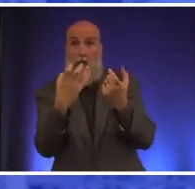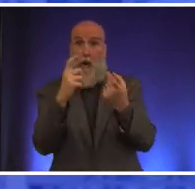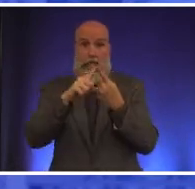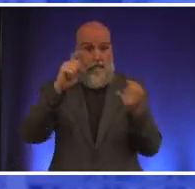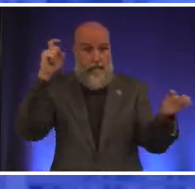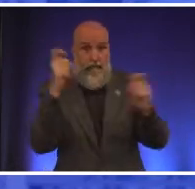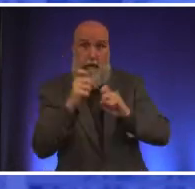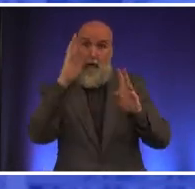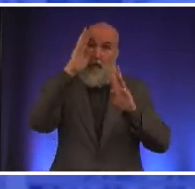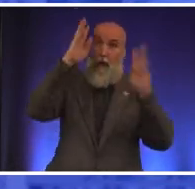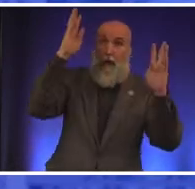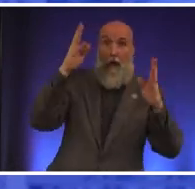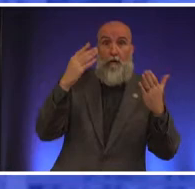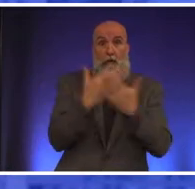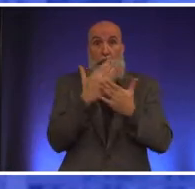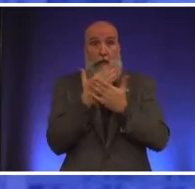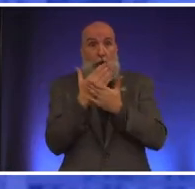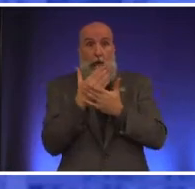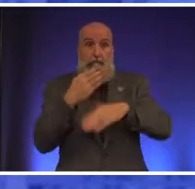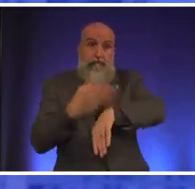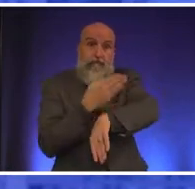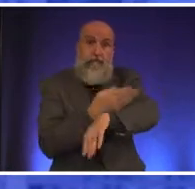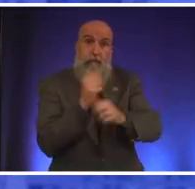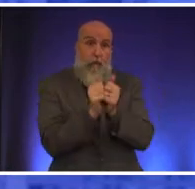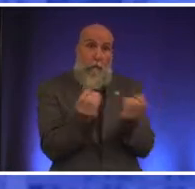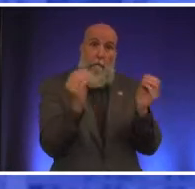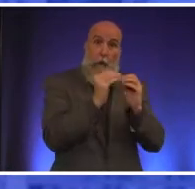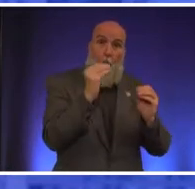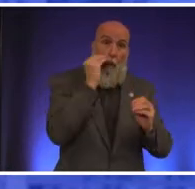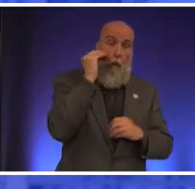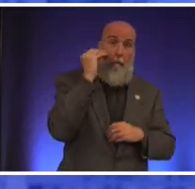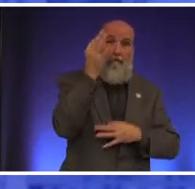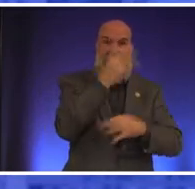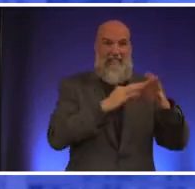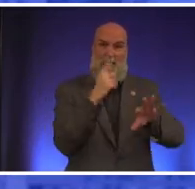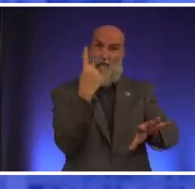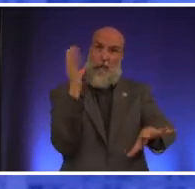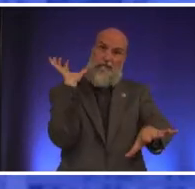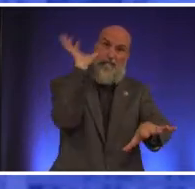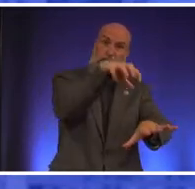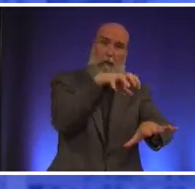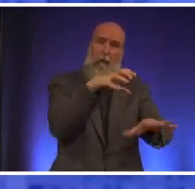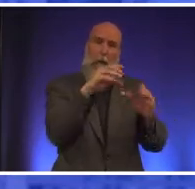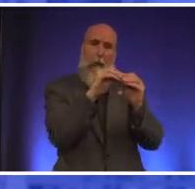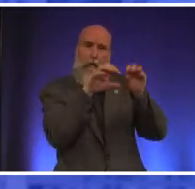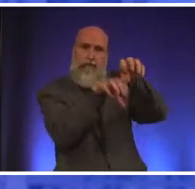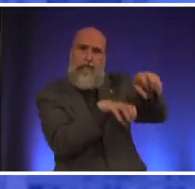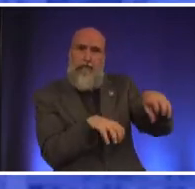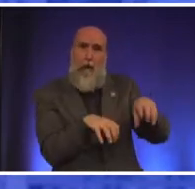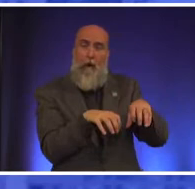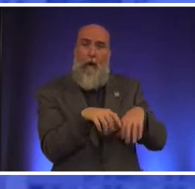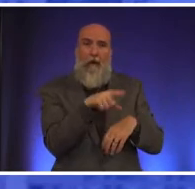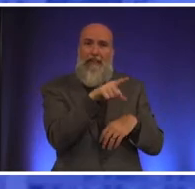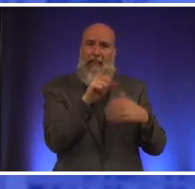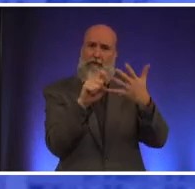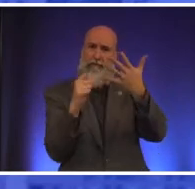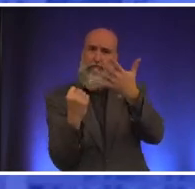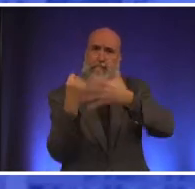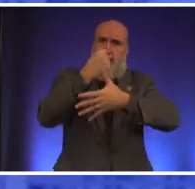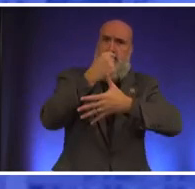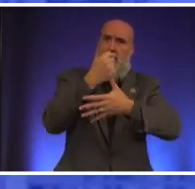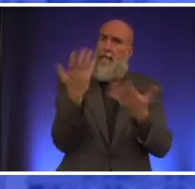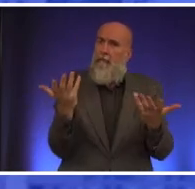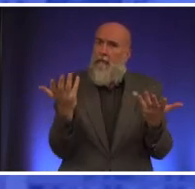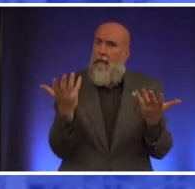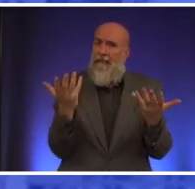with the with the with the space and build more homes instead of a big house then that moves to the front of the line this is